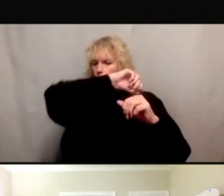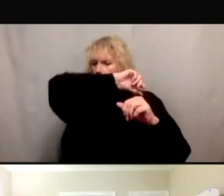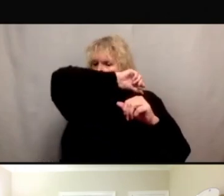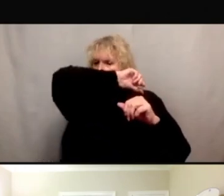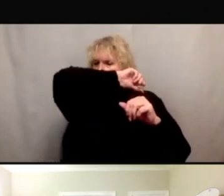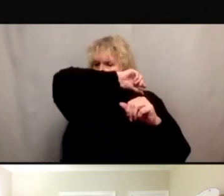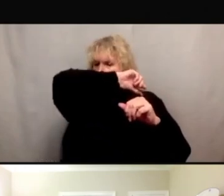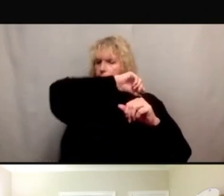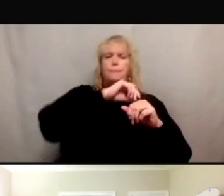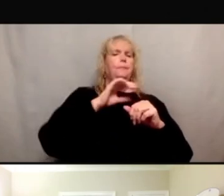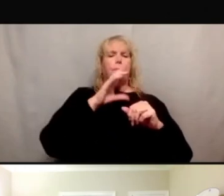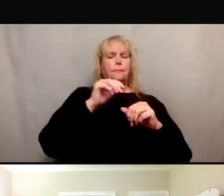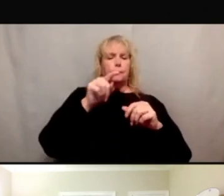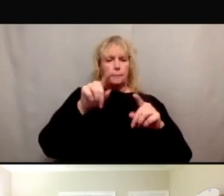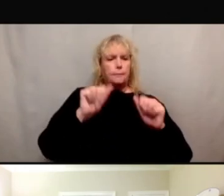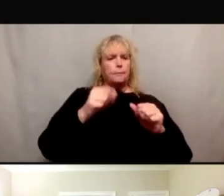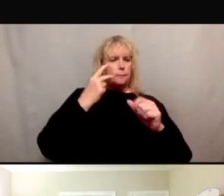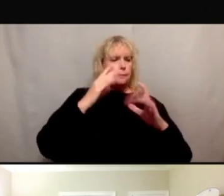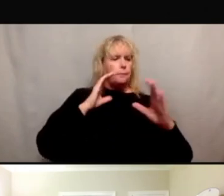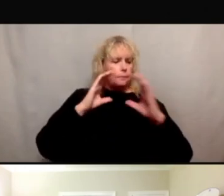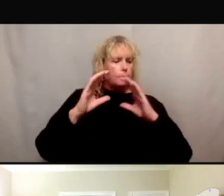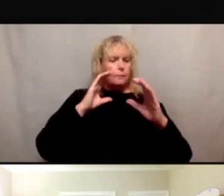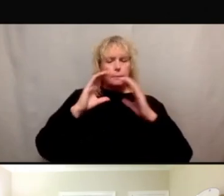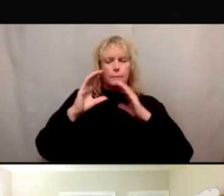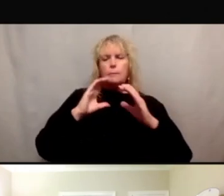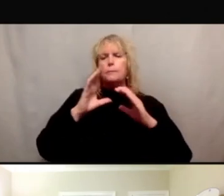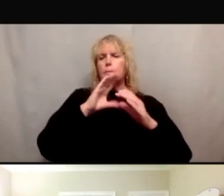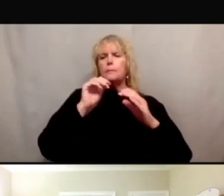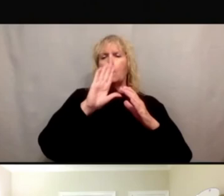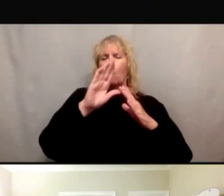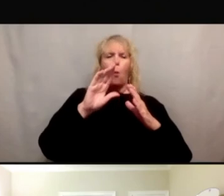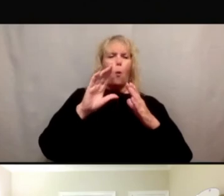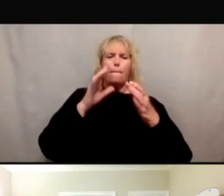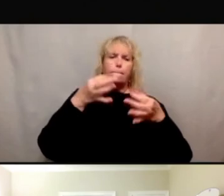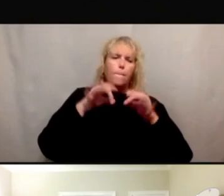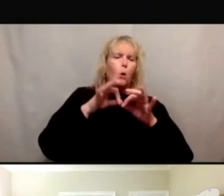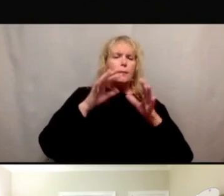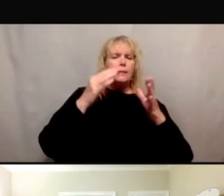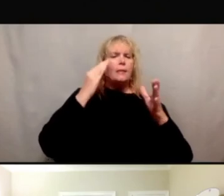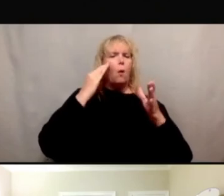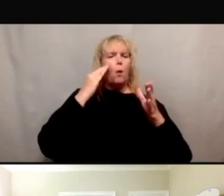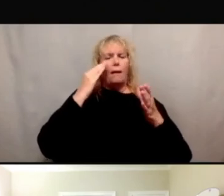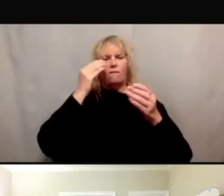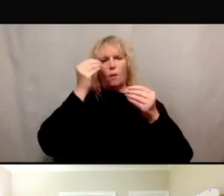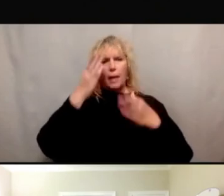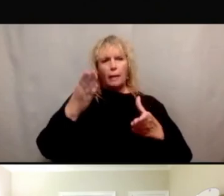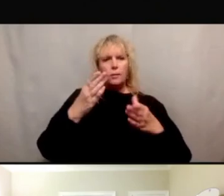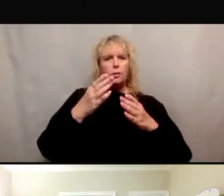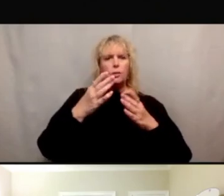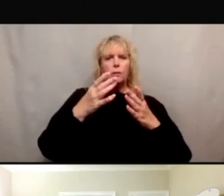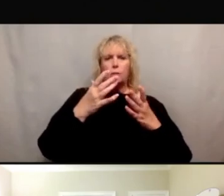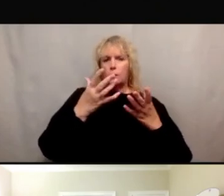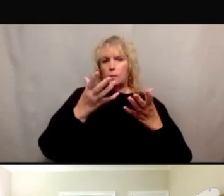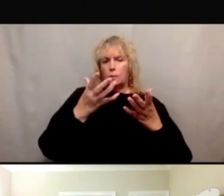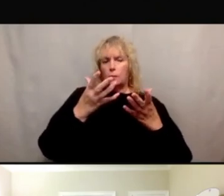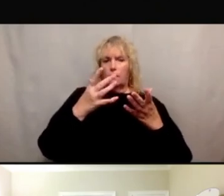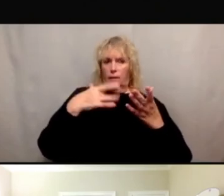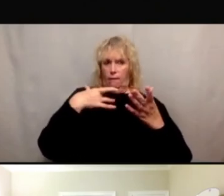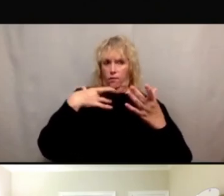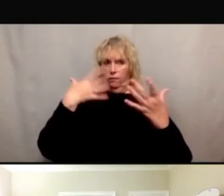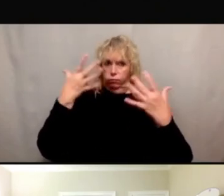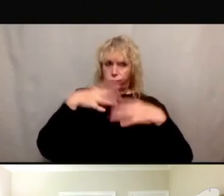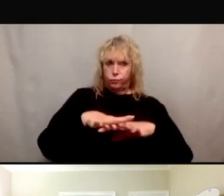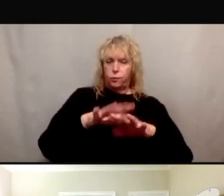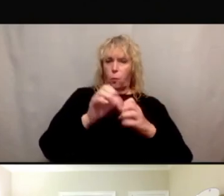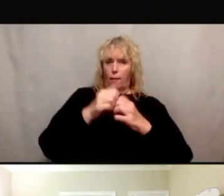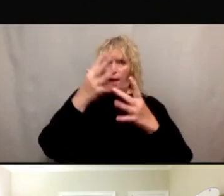just taking a step back, the idea of key information. Now, I know that isn't necessarily being integrated into every